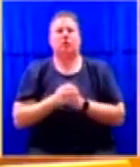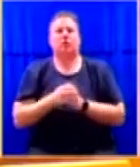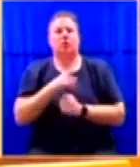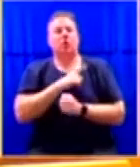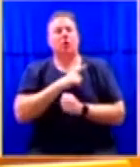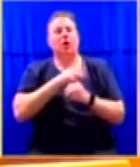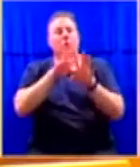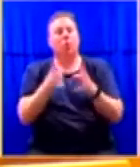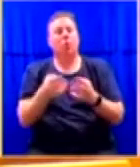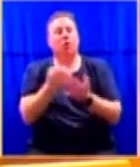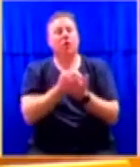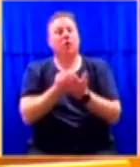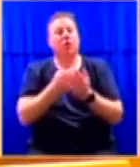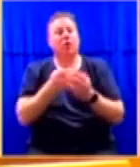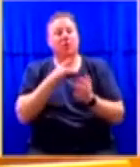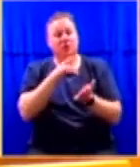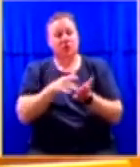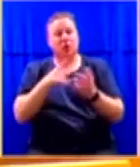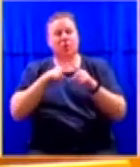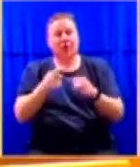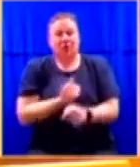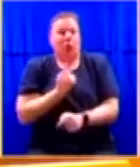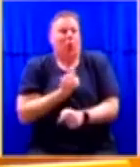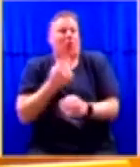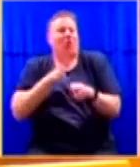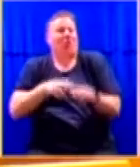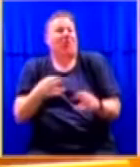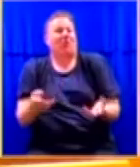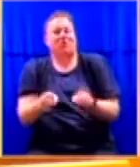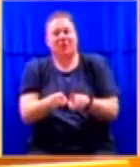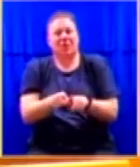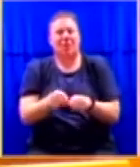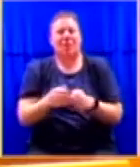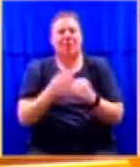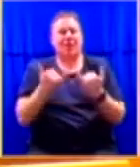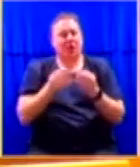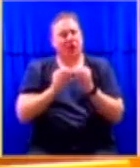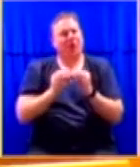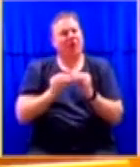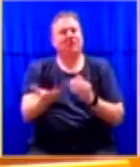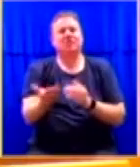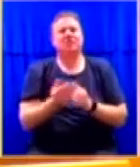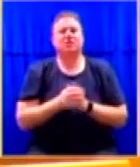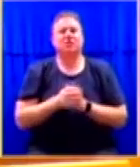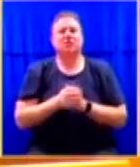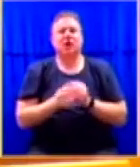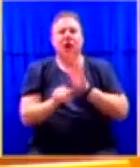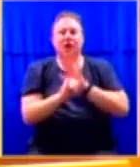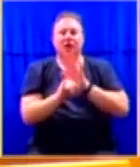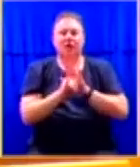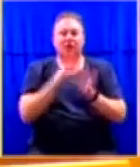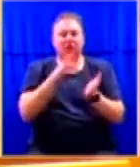conditions, but much of it has been our own faults, which we are now correcting. We've identified them.